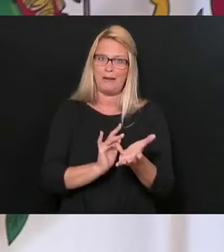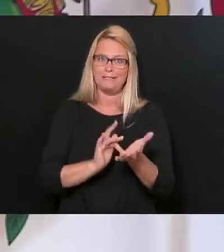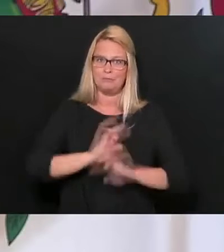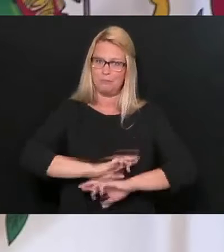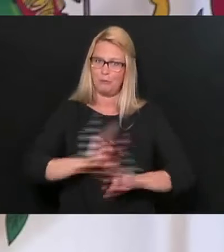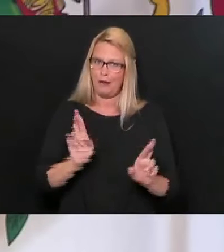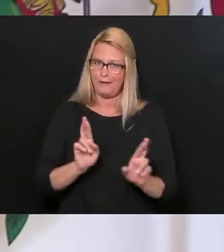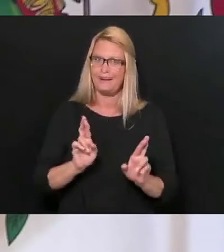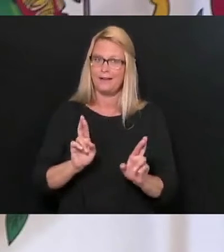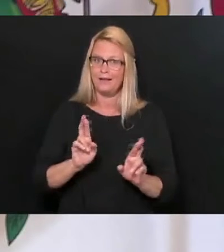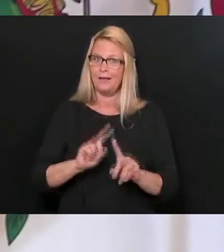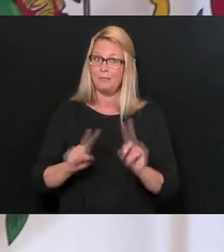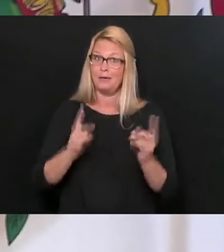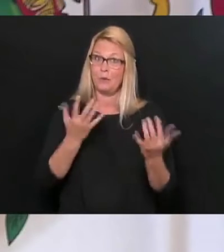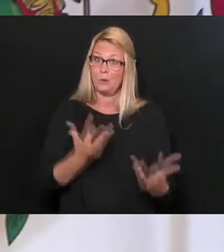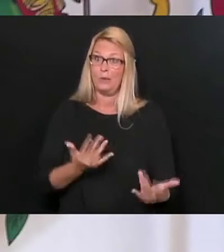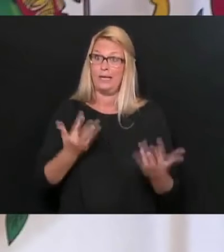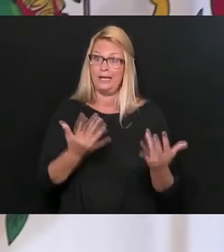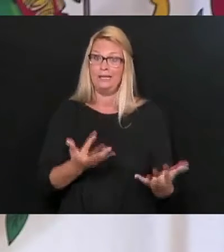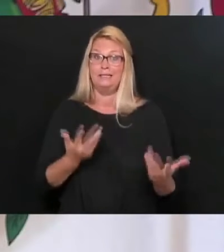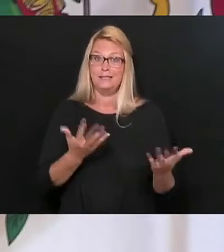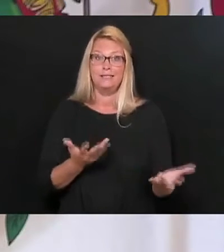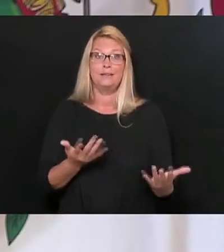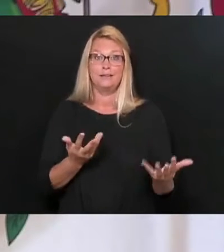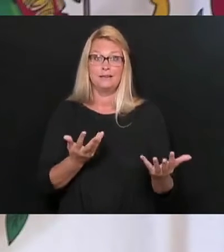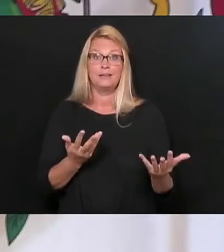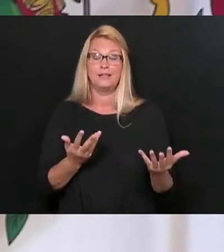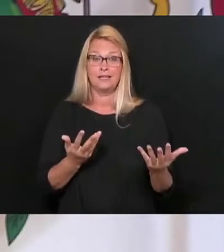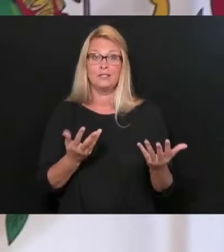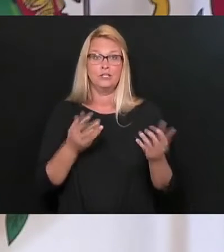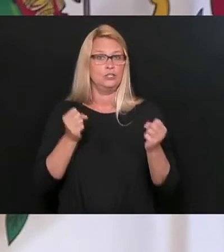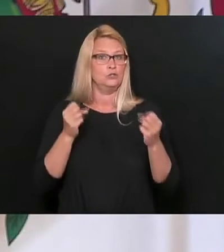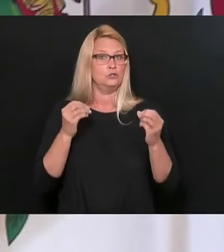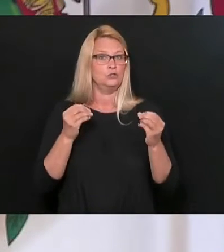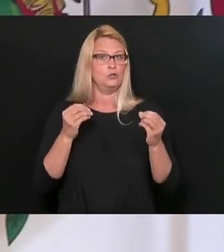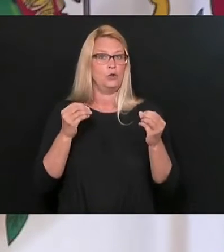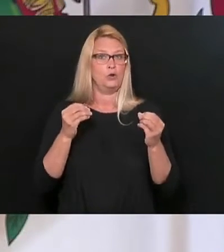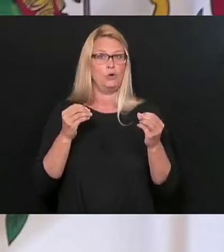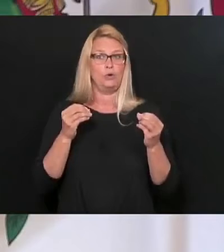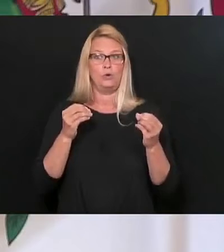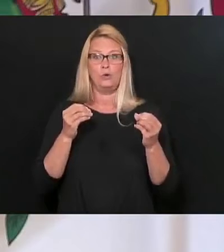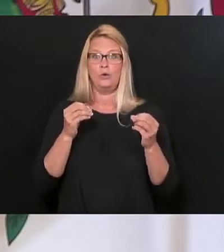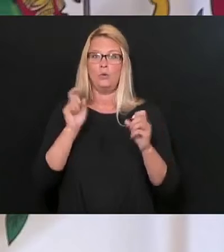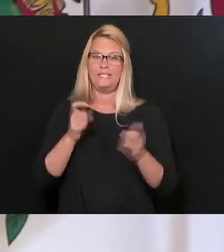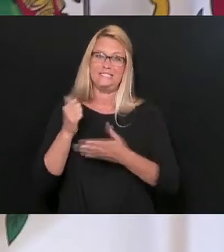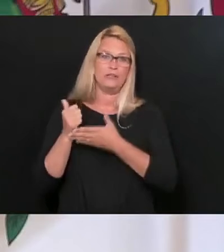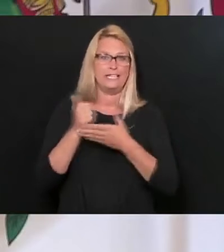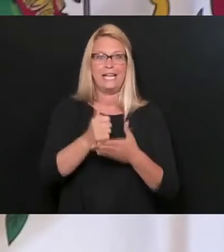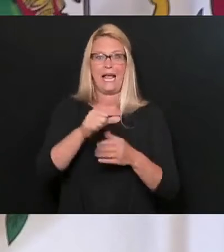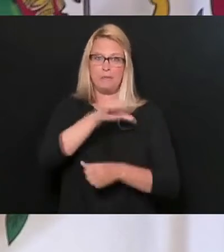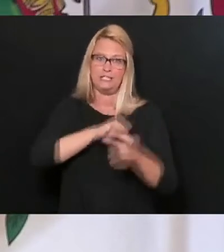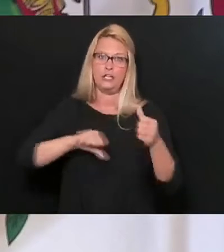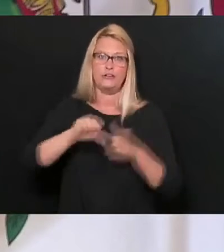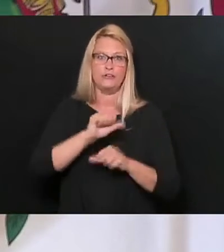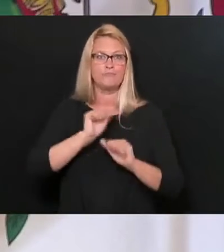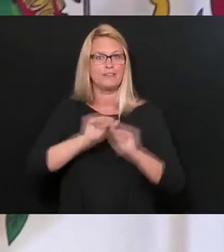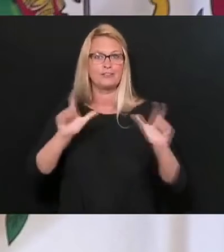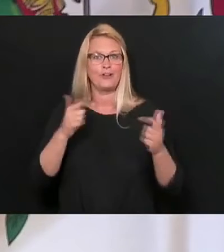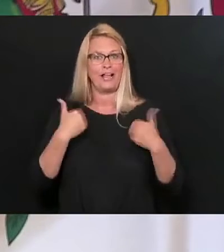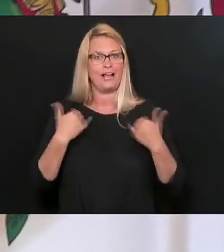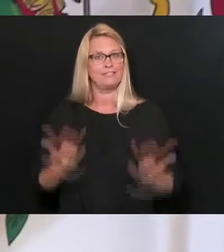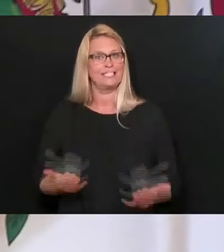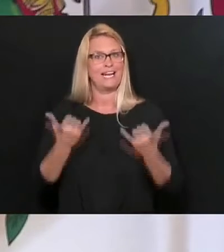but we still got a ways to go. And we still got a ways to continue to reach out our hands and help one another. So that's all I've got today.